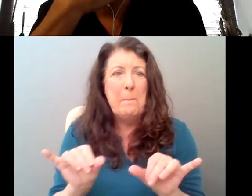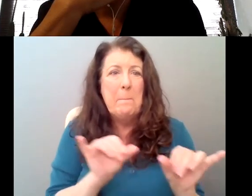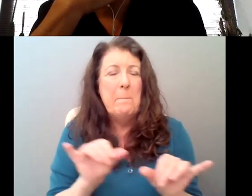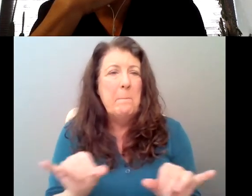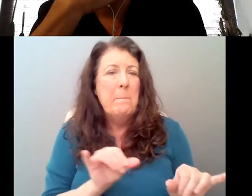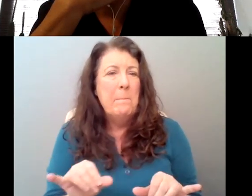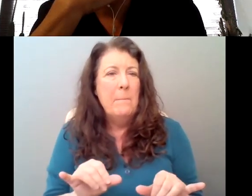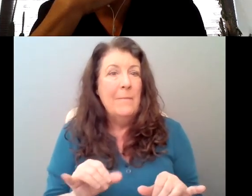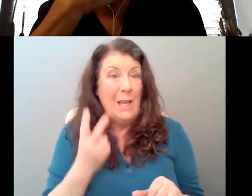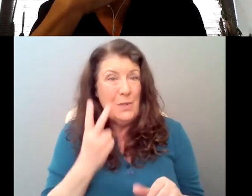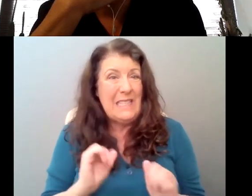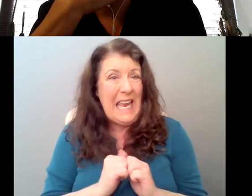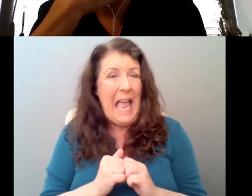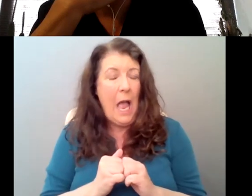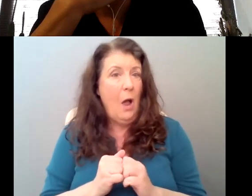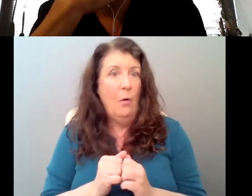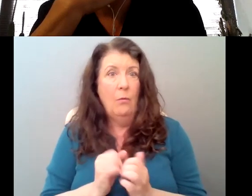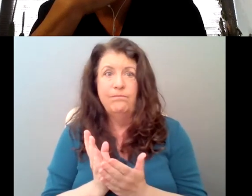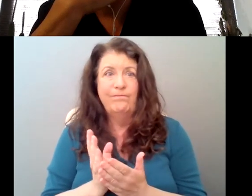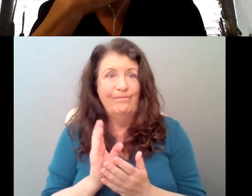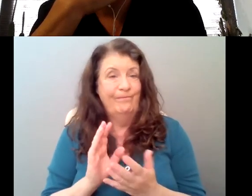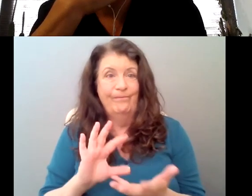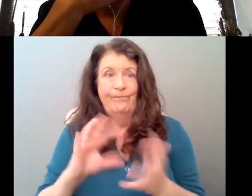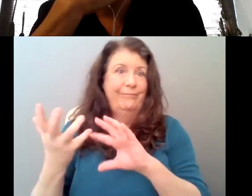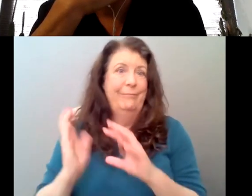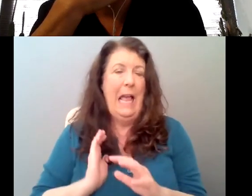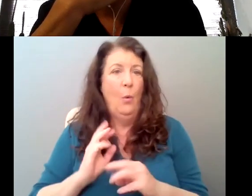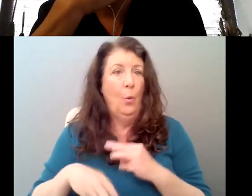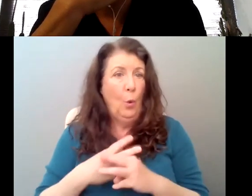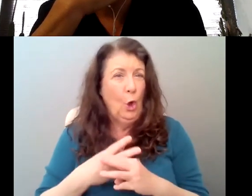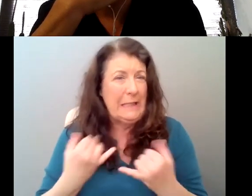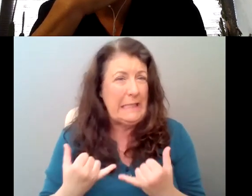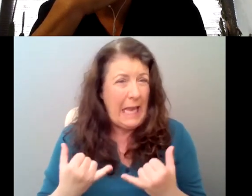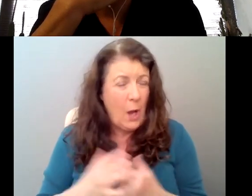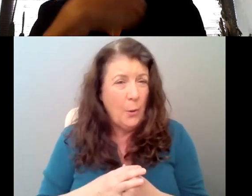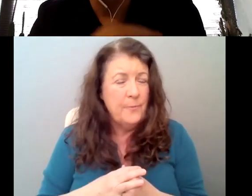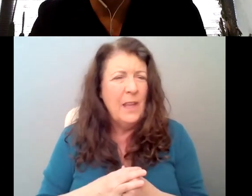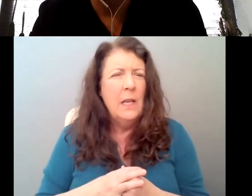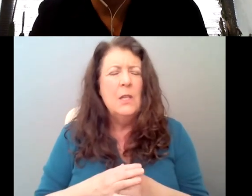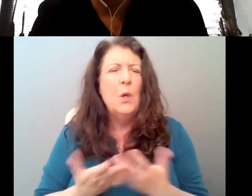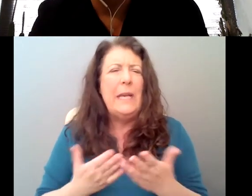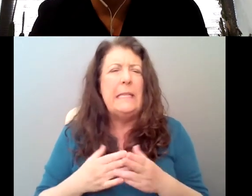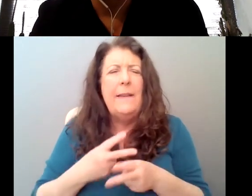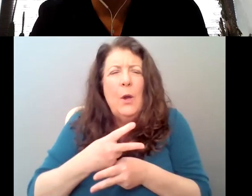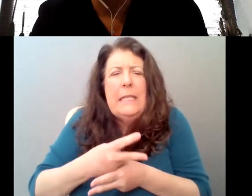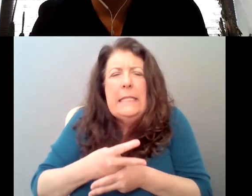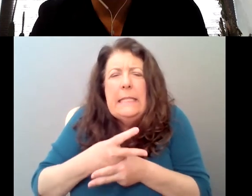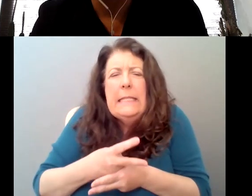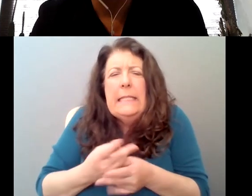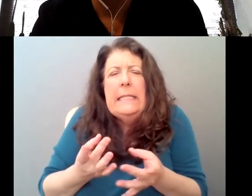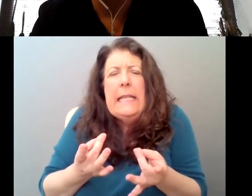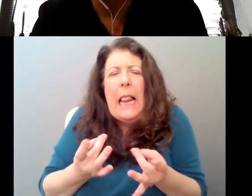strange and delicate balance with the tone. Um, in a way, I guess you could